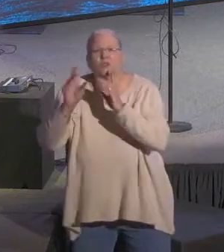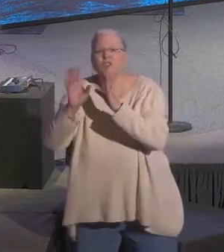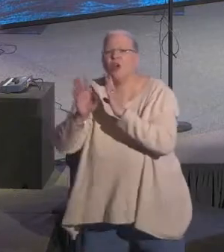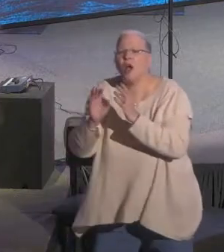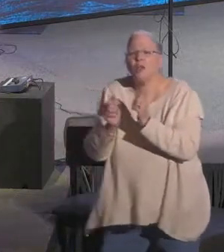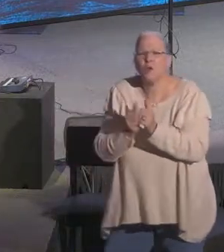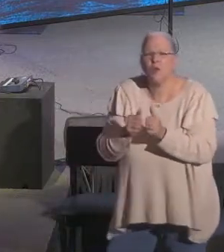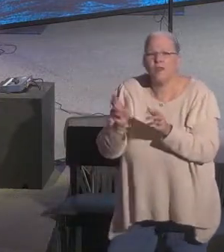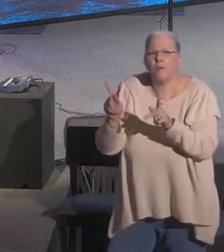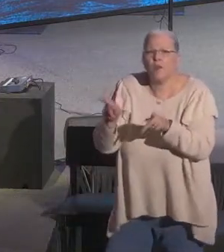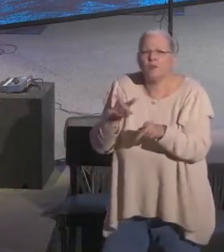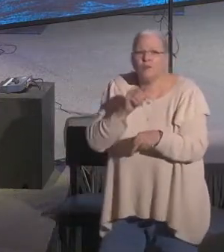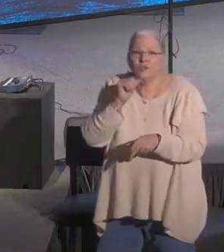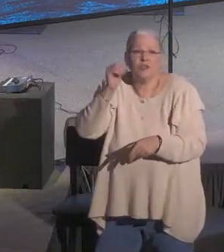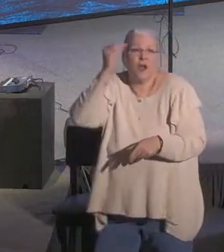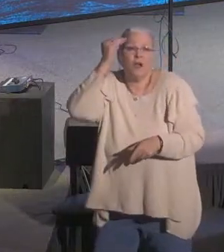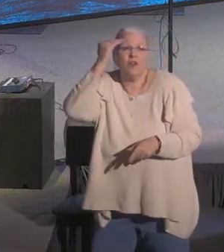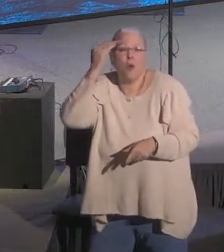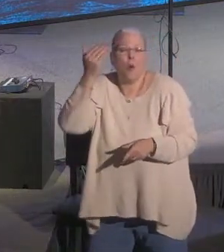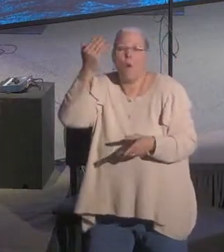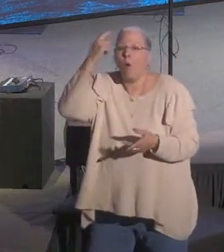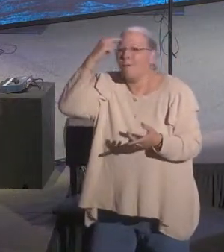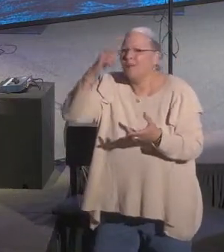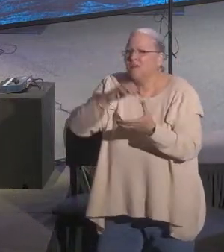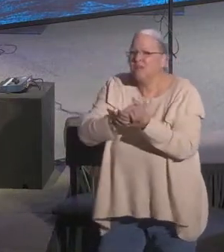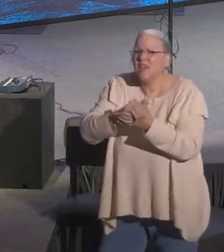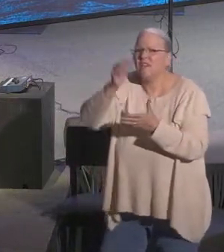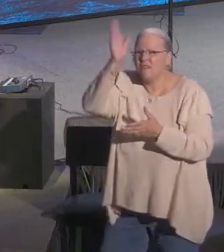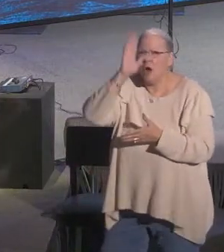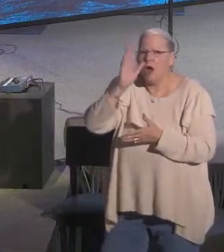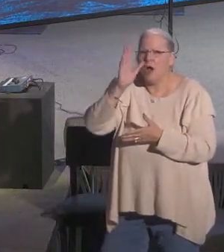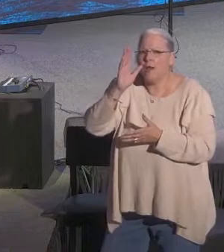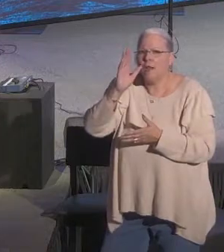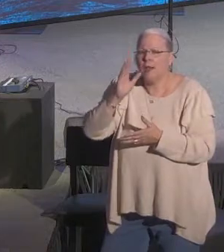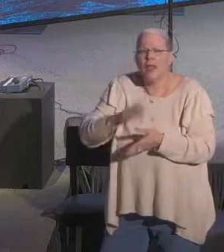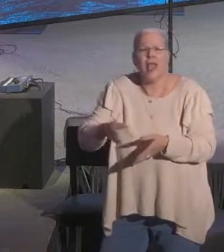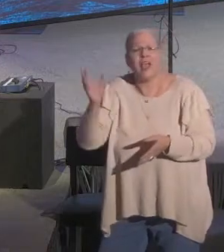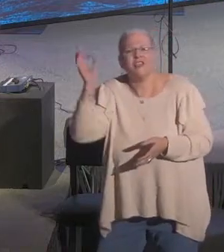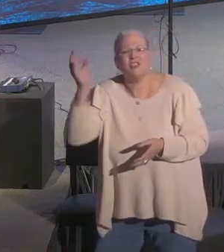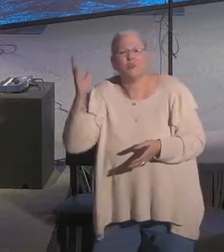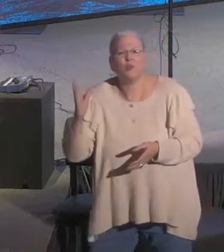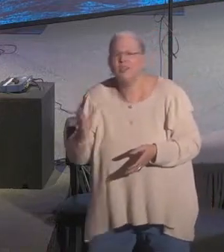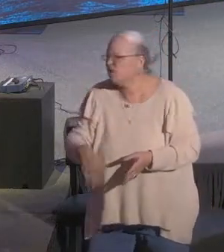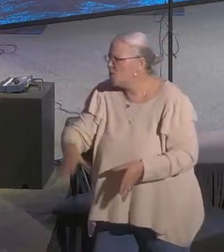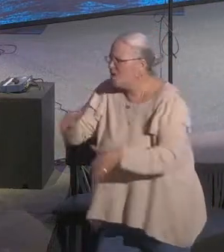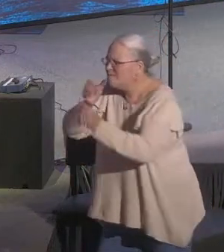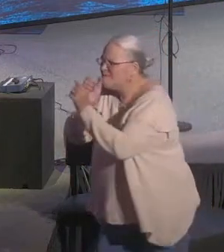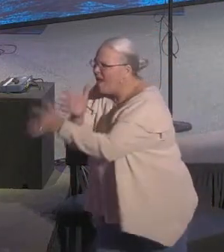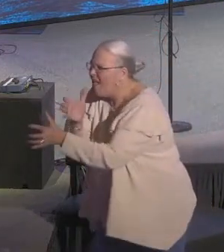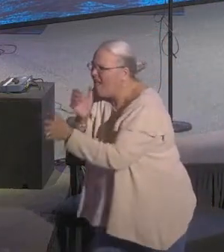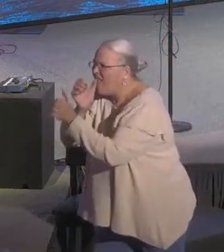here recently. Sounded like he was punishing this person. I'm like, you're kidding.